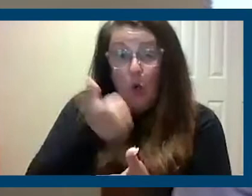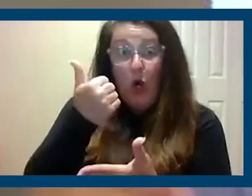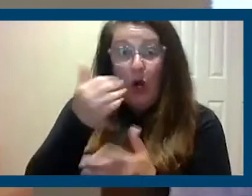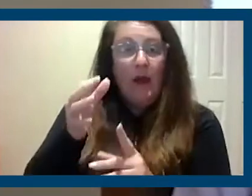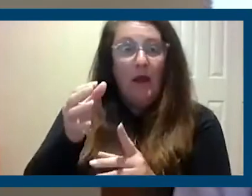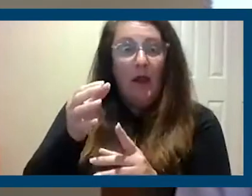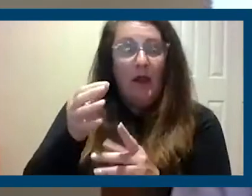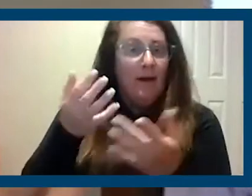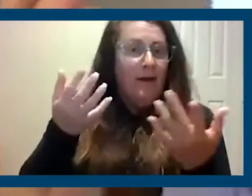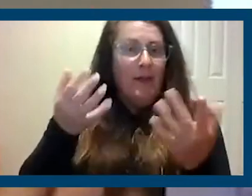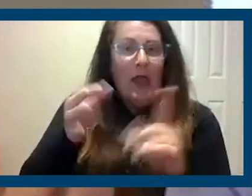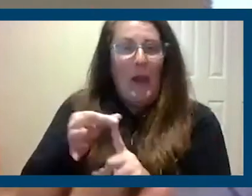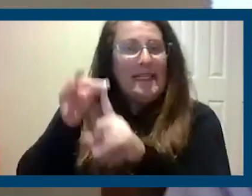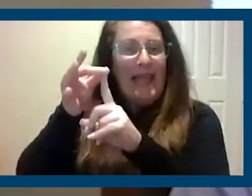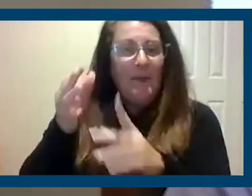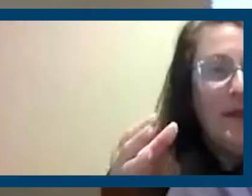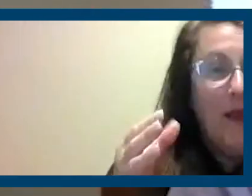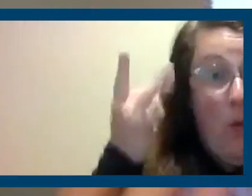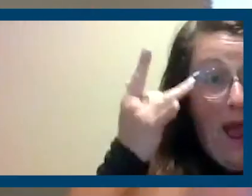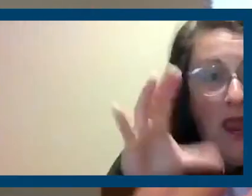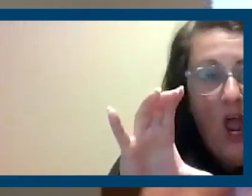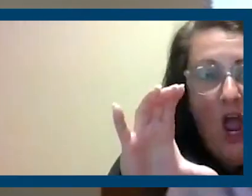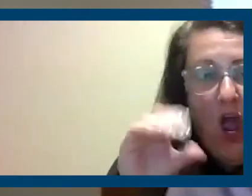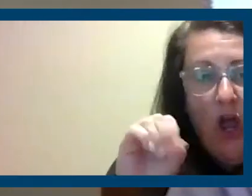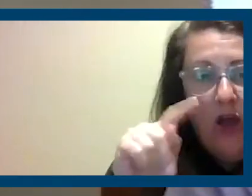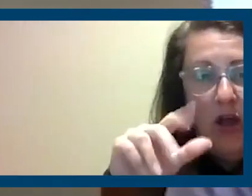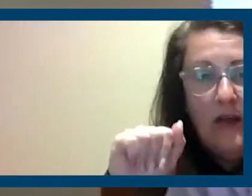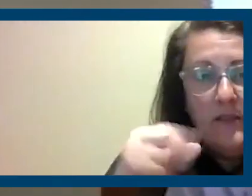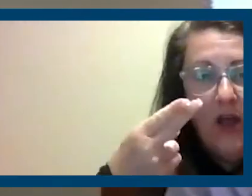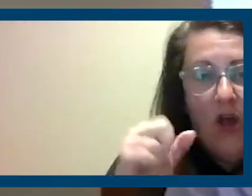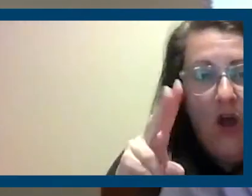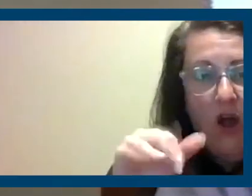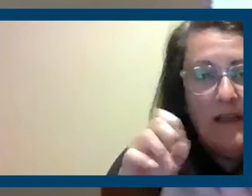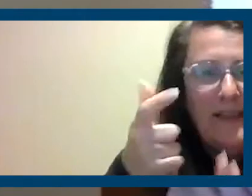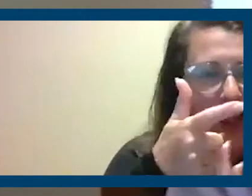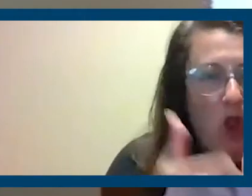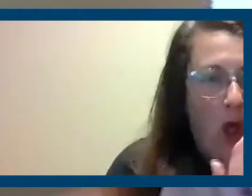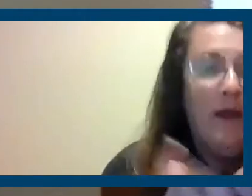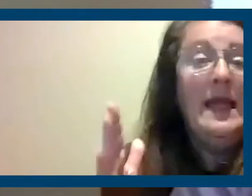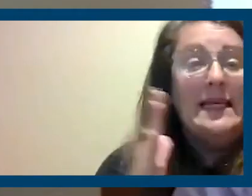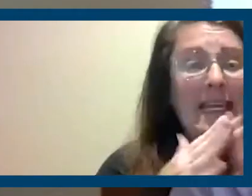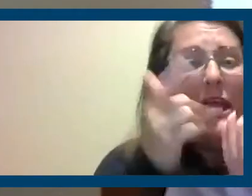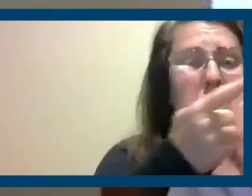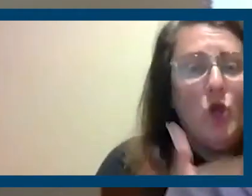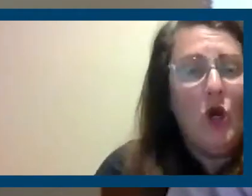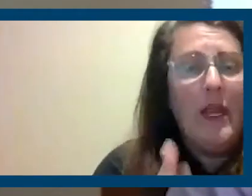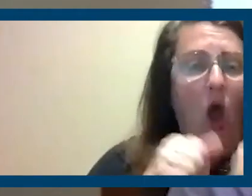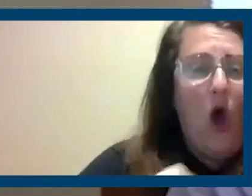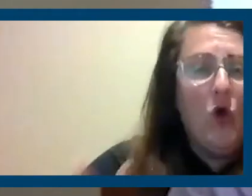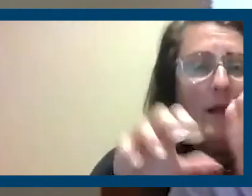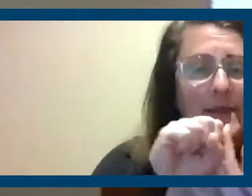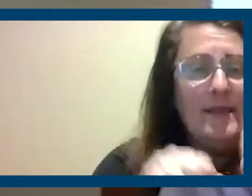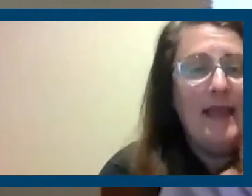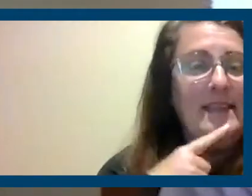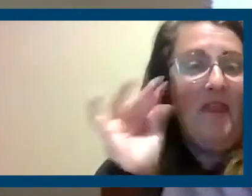Why was it exempt? Costa Hawkins. Because of this law, our city attorney and city attorneys all across all across the state